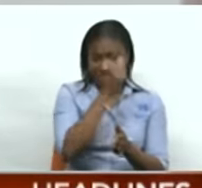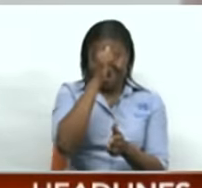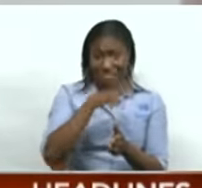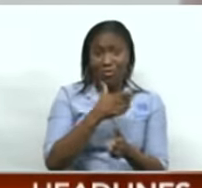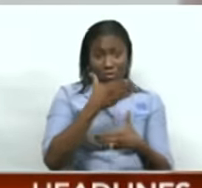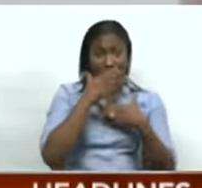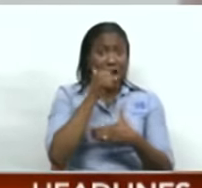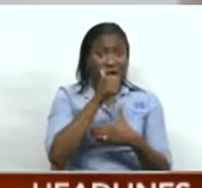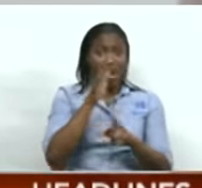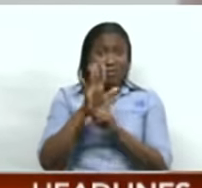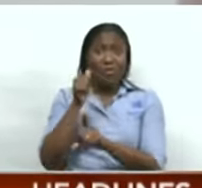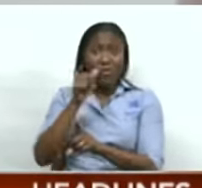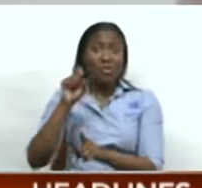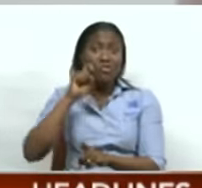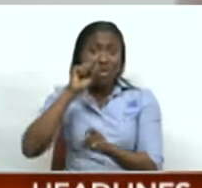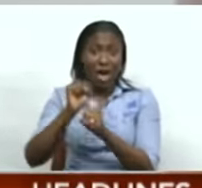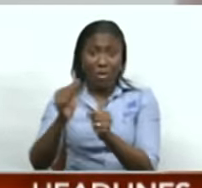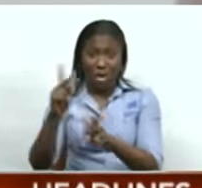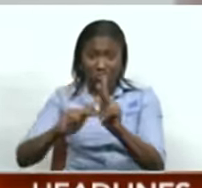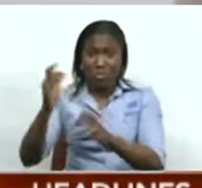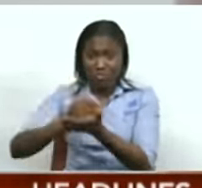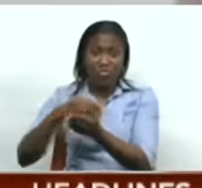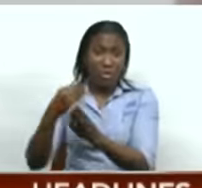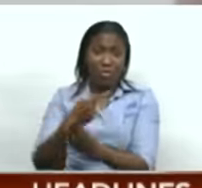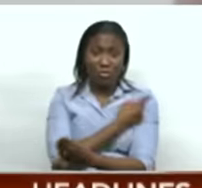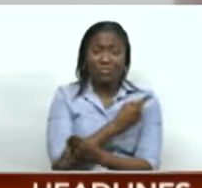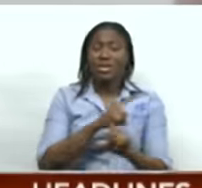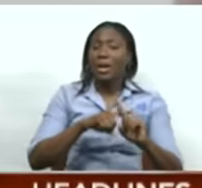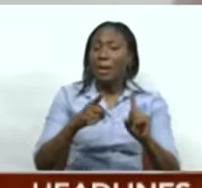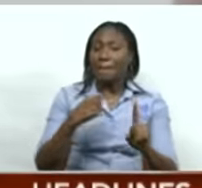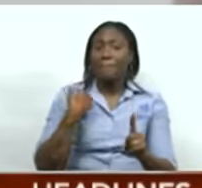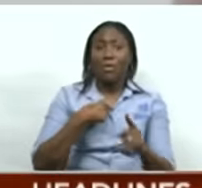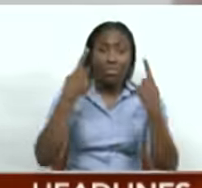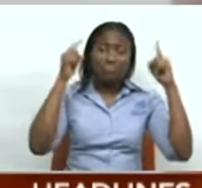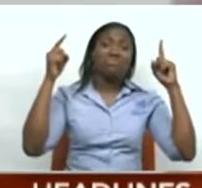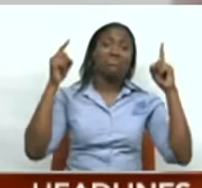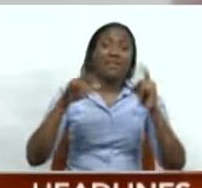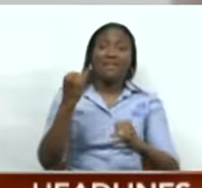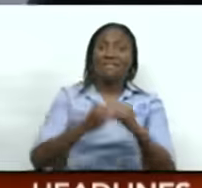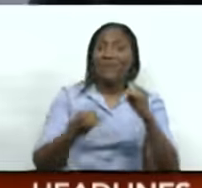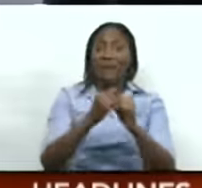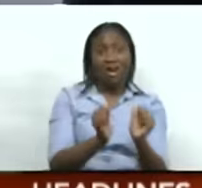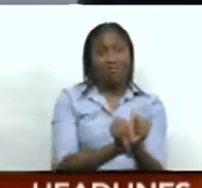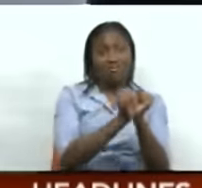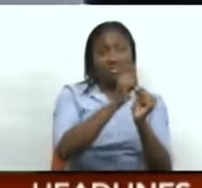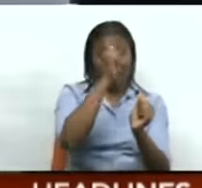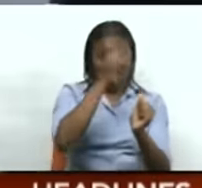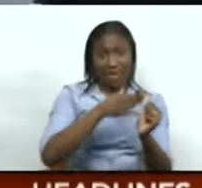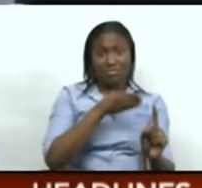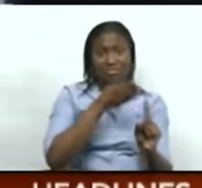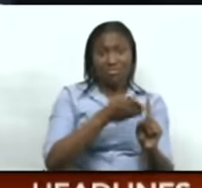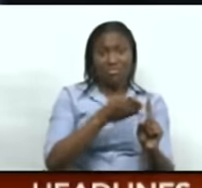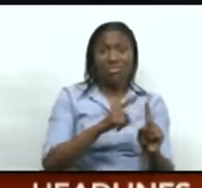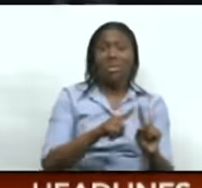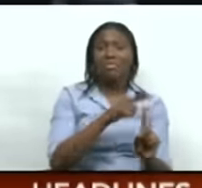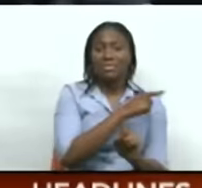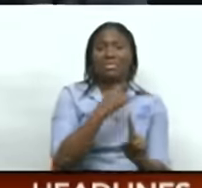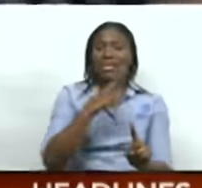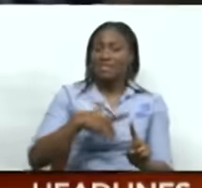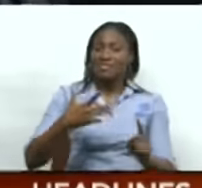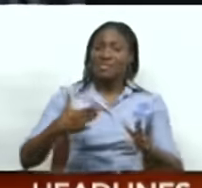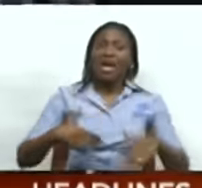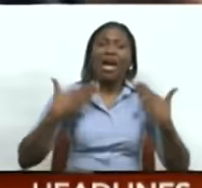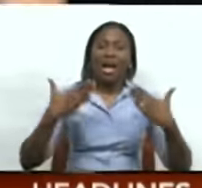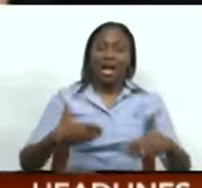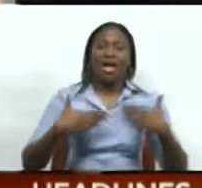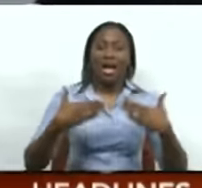that this country was, for one, able to finally get a human trafficking conviction on the books. And I was more than pleased that the